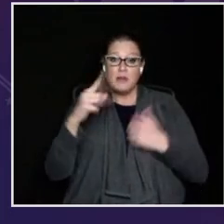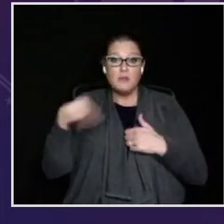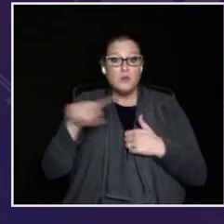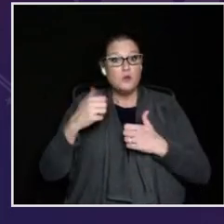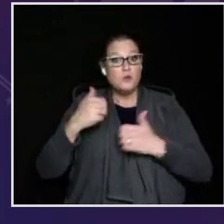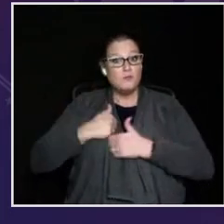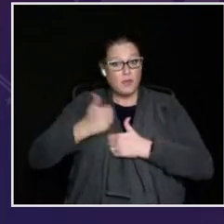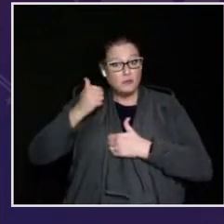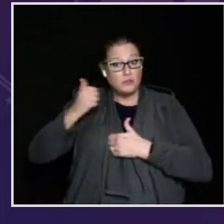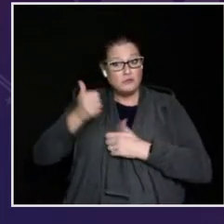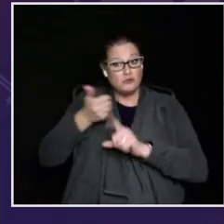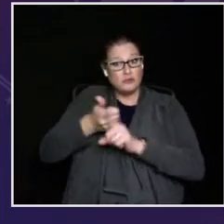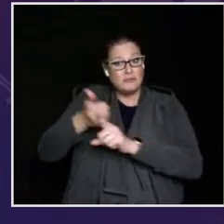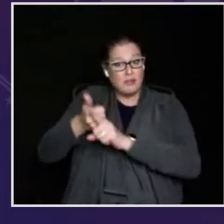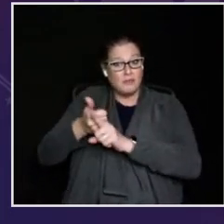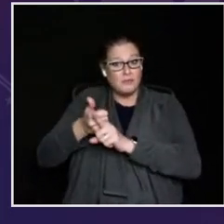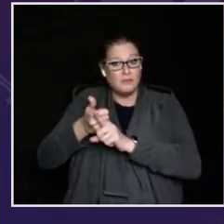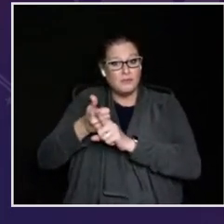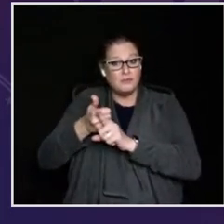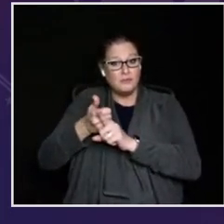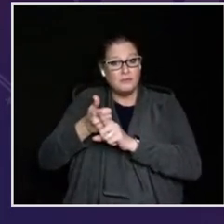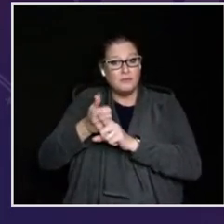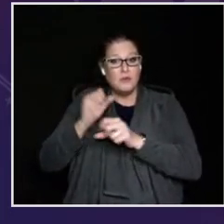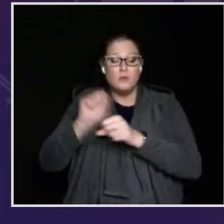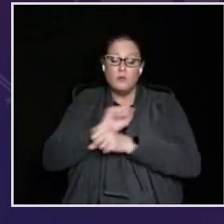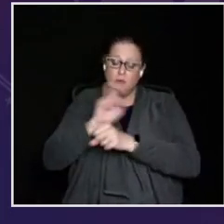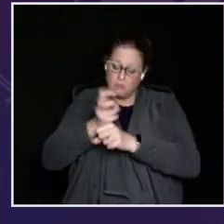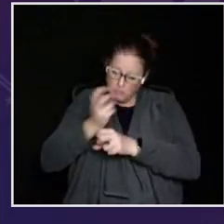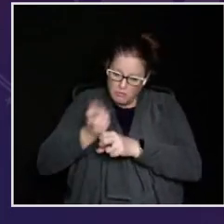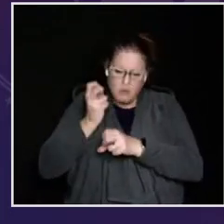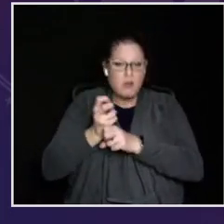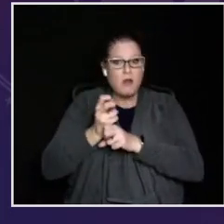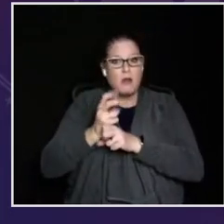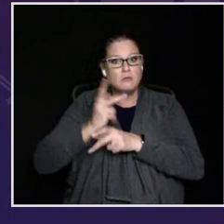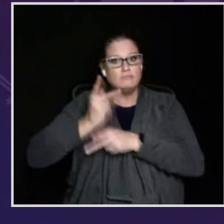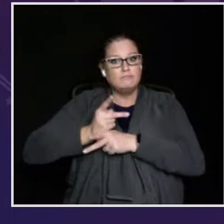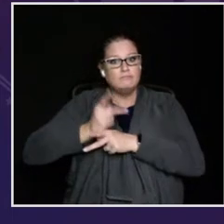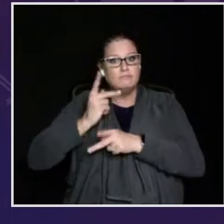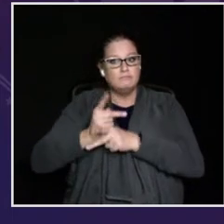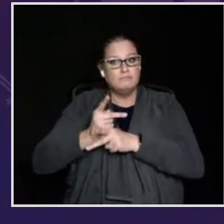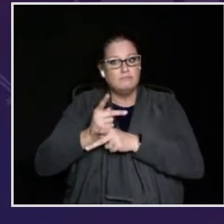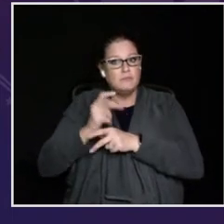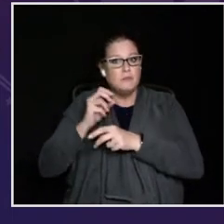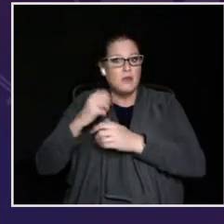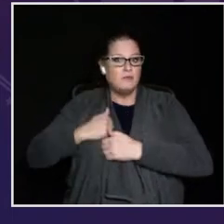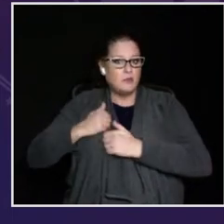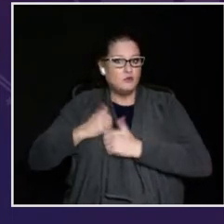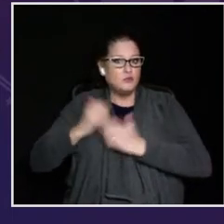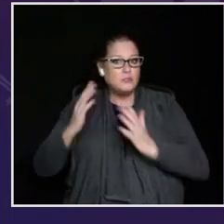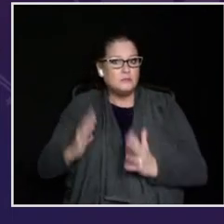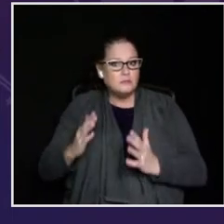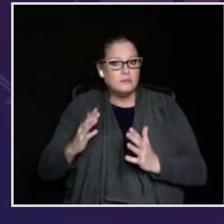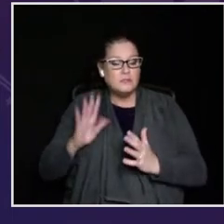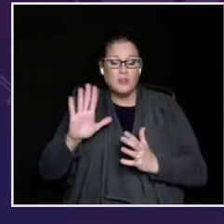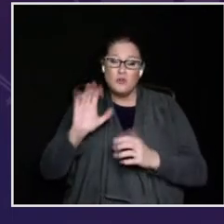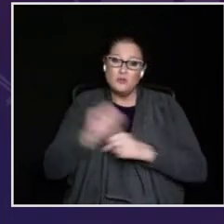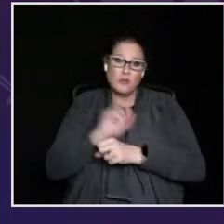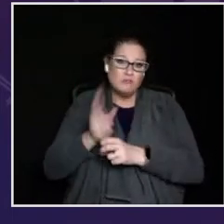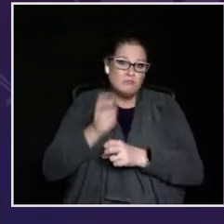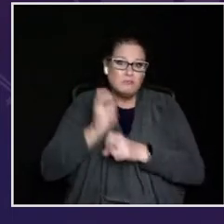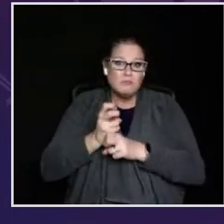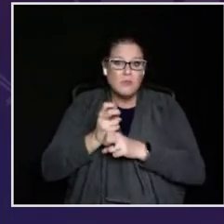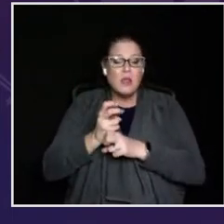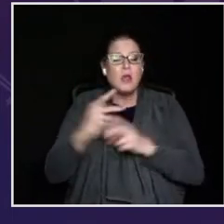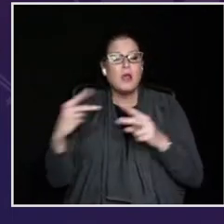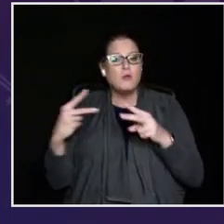To the men and women of the VA, many of you veterans yourselves, you work tirelessly to take